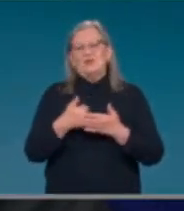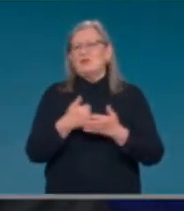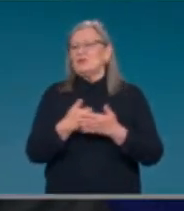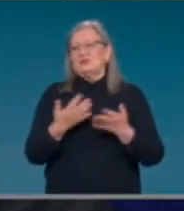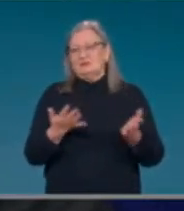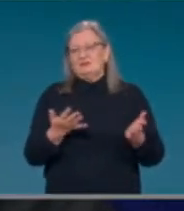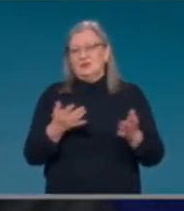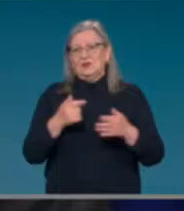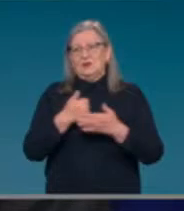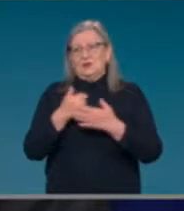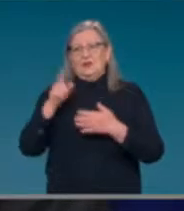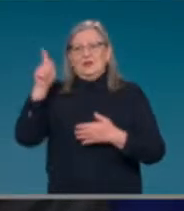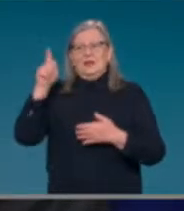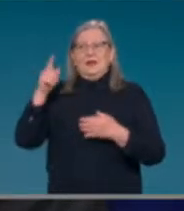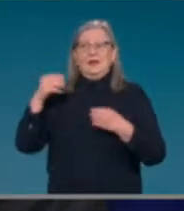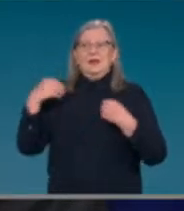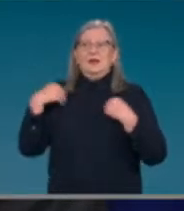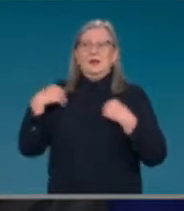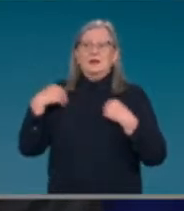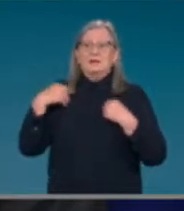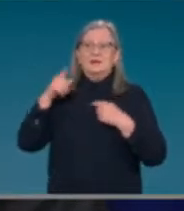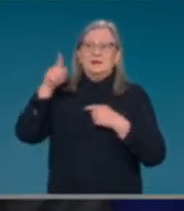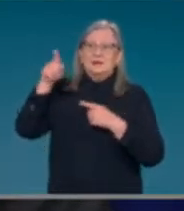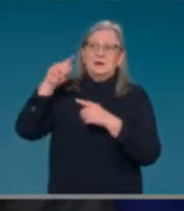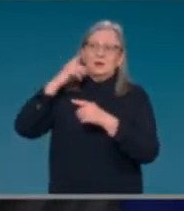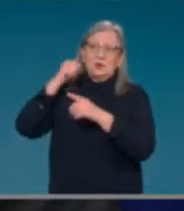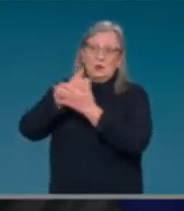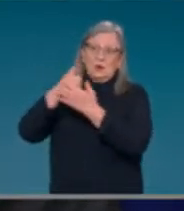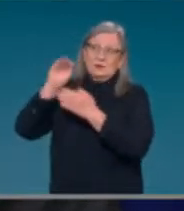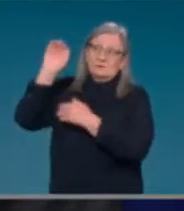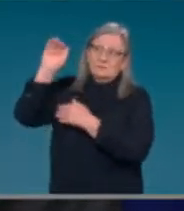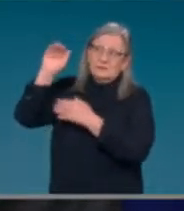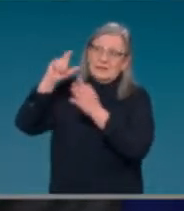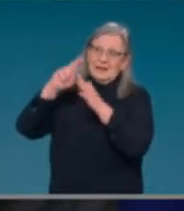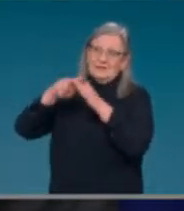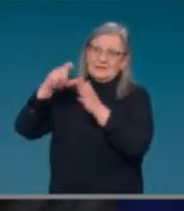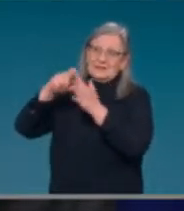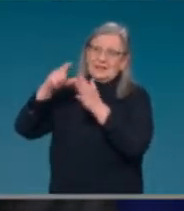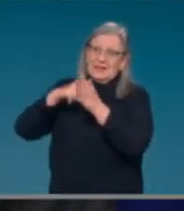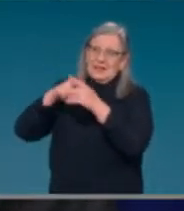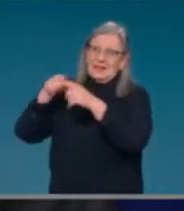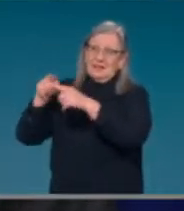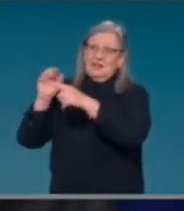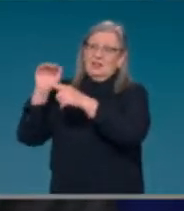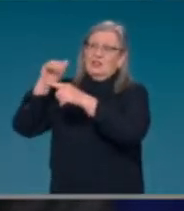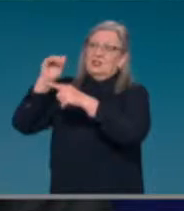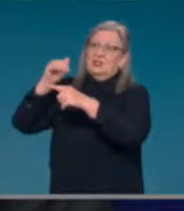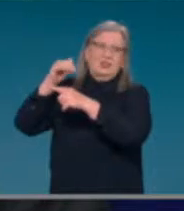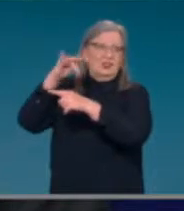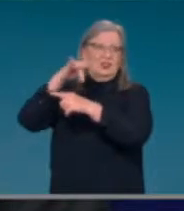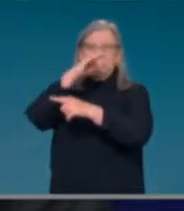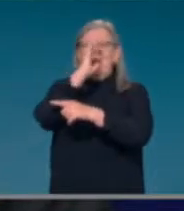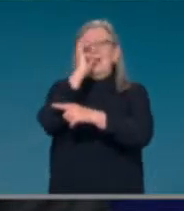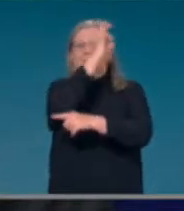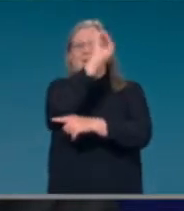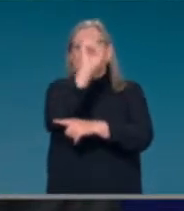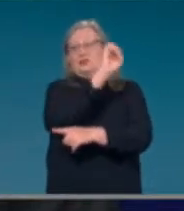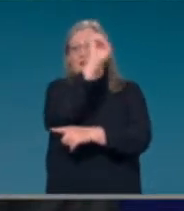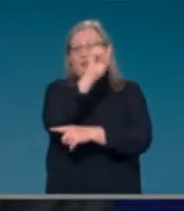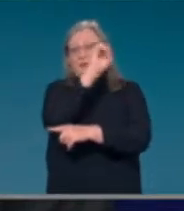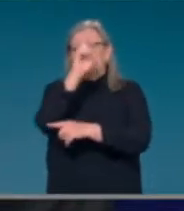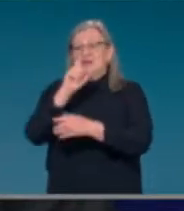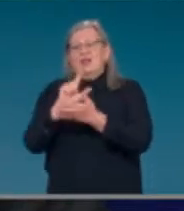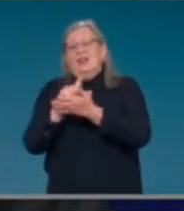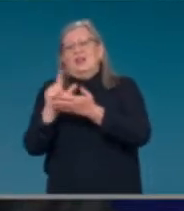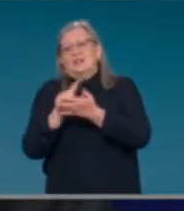they even go to Europe, never mind Australia. So, we're expecting to get a full application in the coming week or two. As I've said, our team's